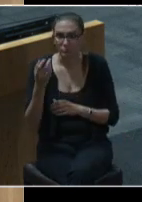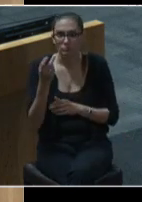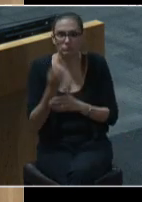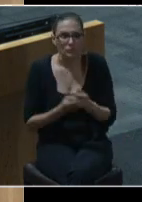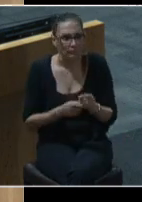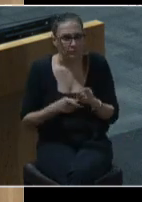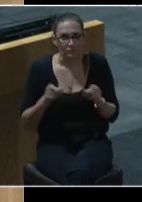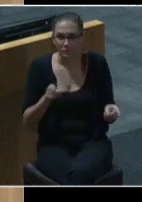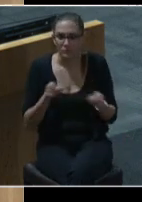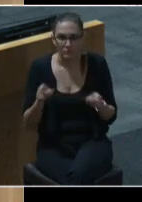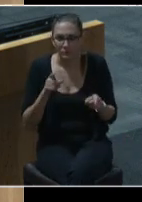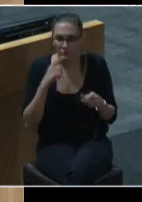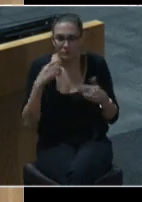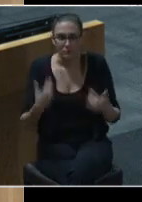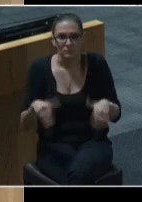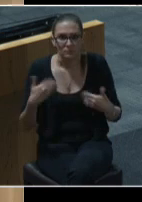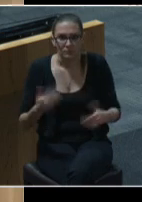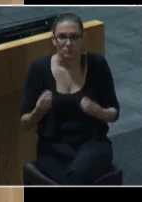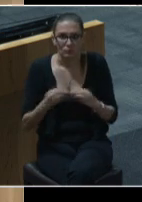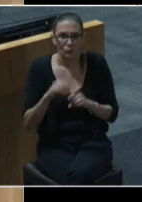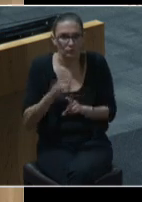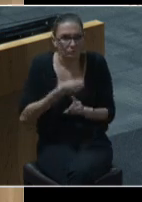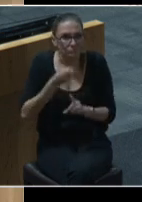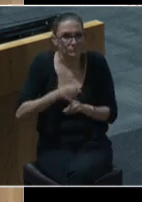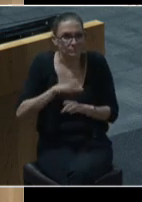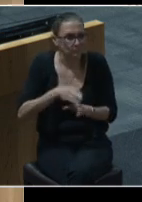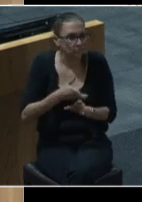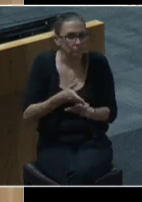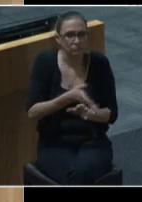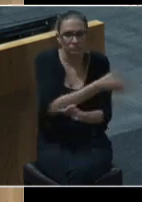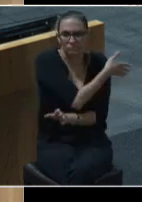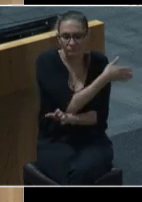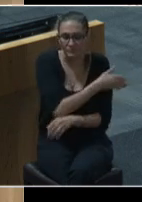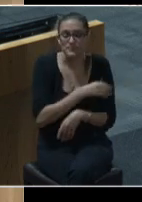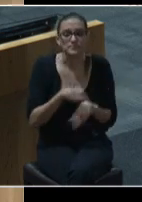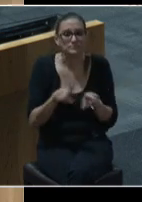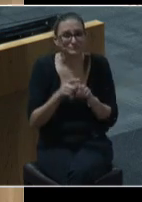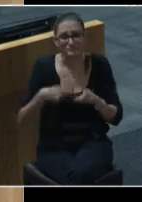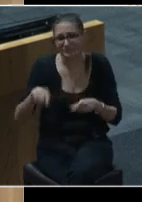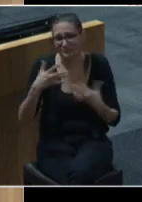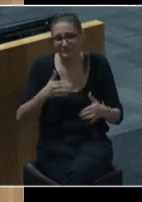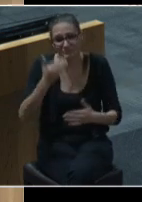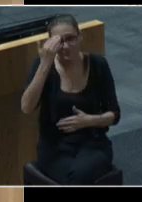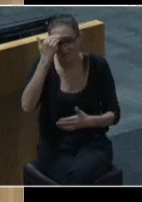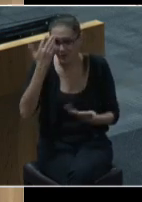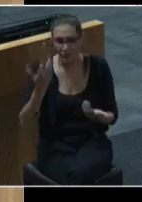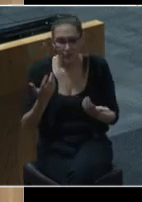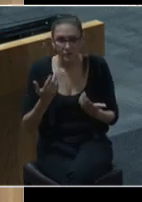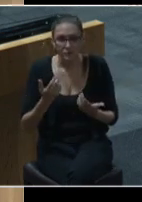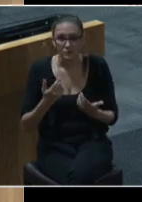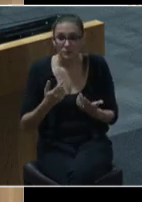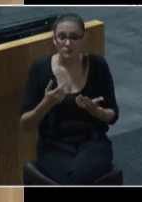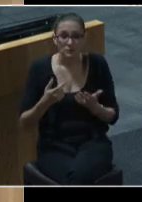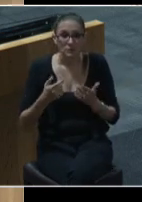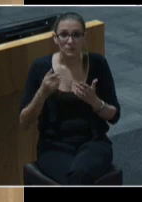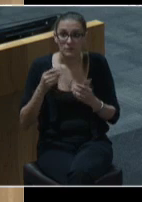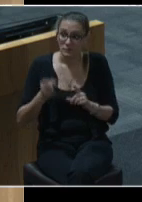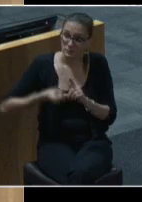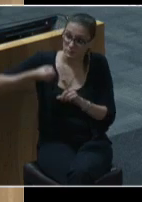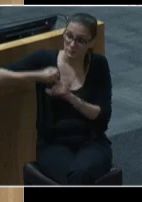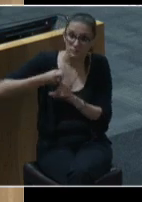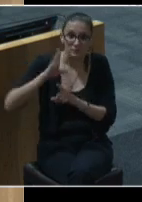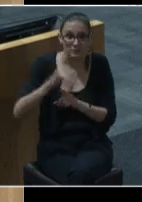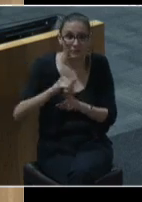than the path of our future revenue constraints as we know all too well austin remains engulfed by the global kobe